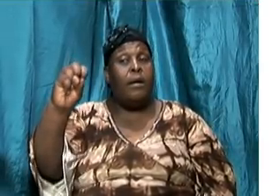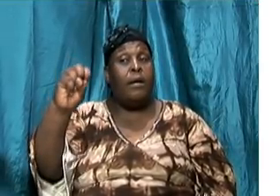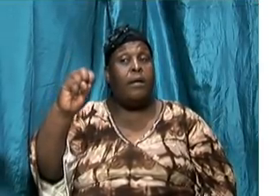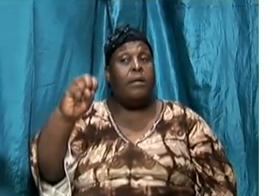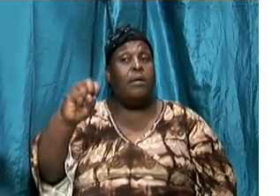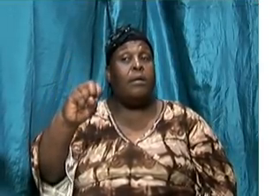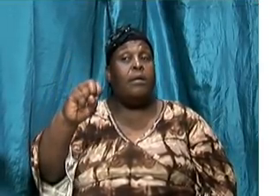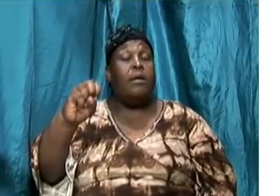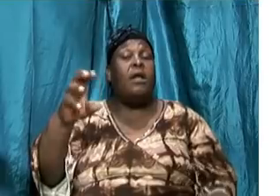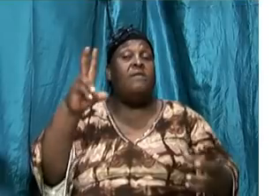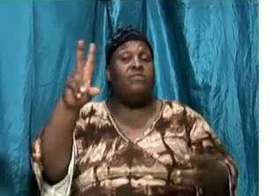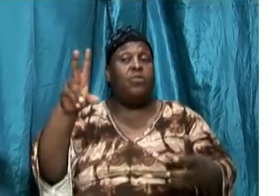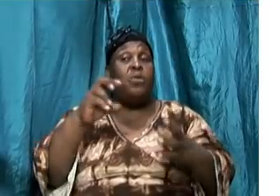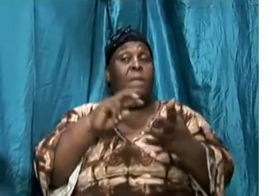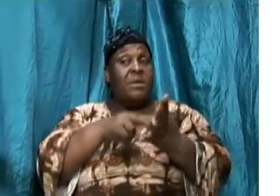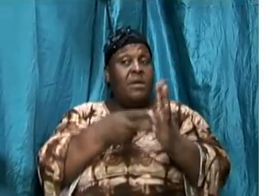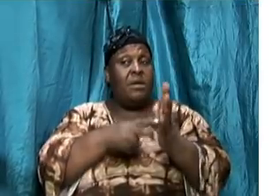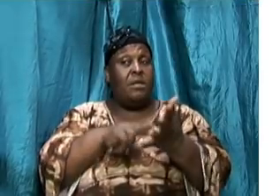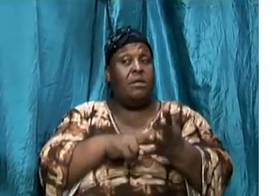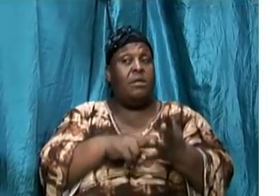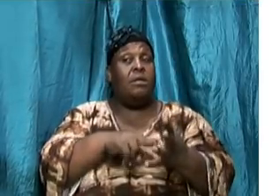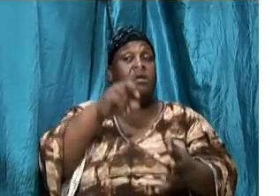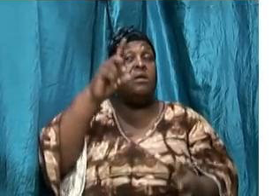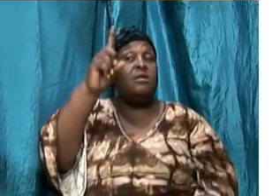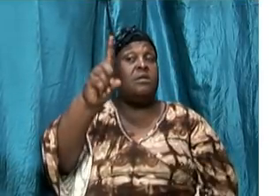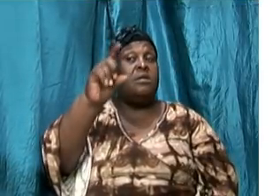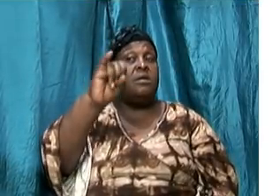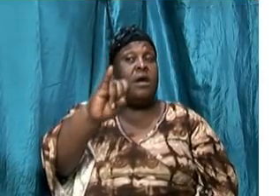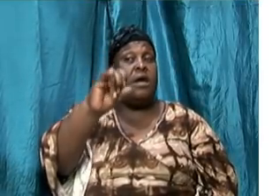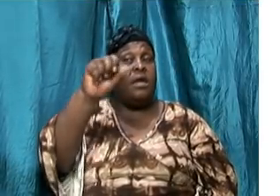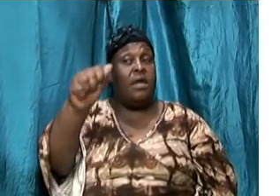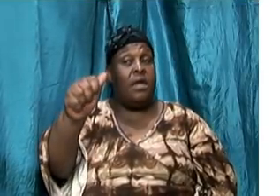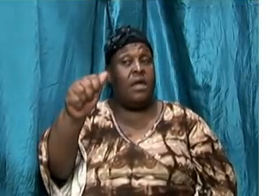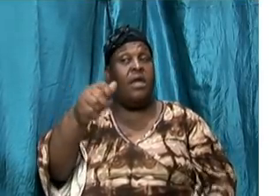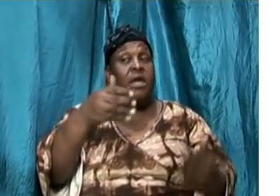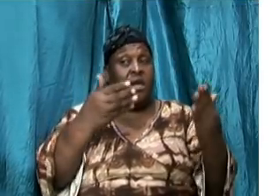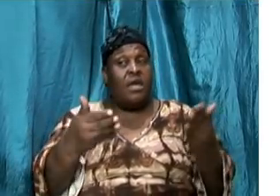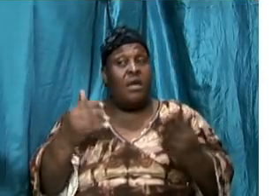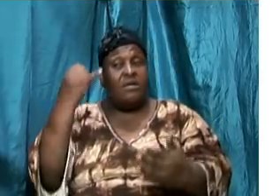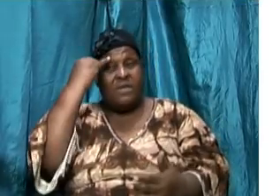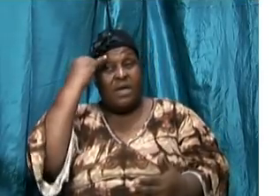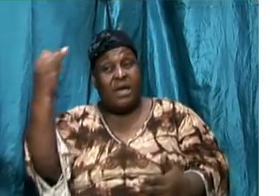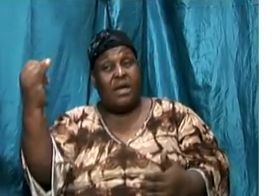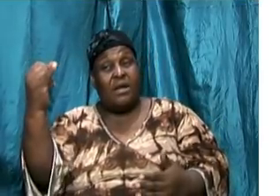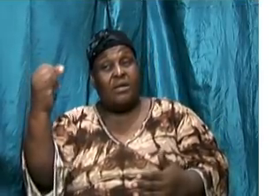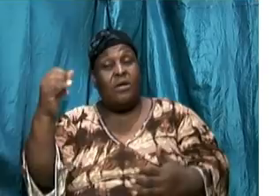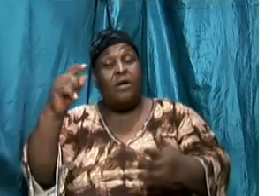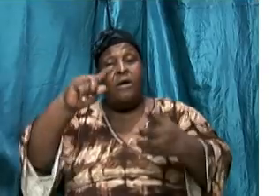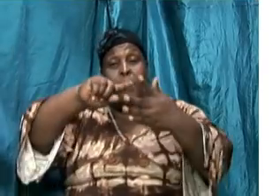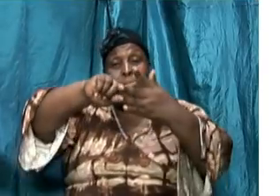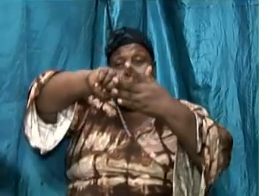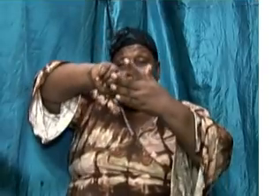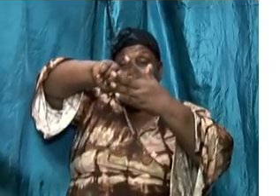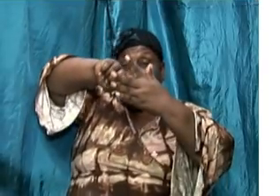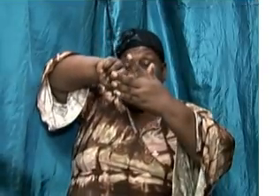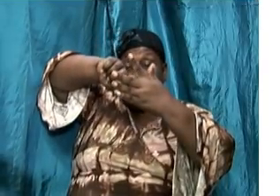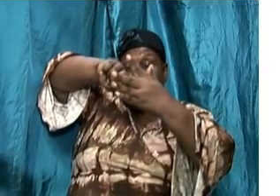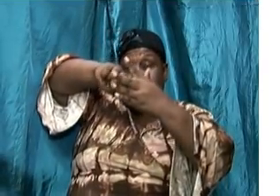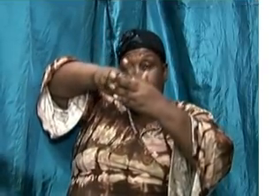dia and balo right dia carries the idea of penetration